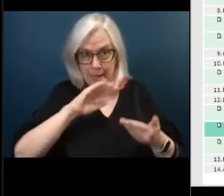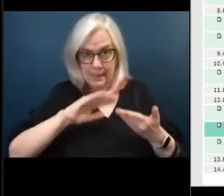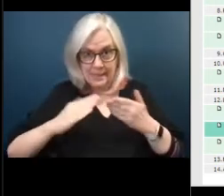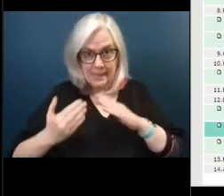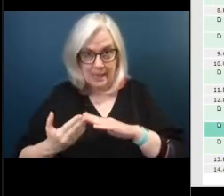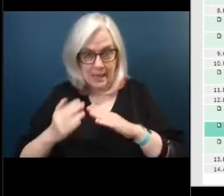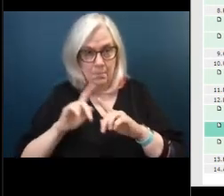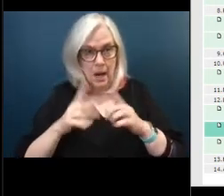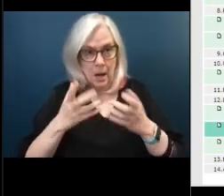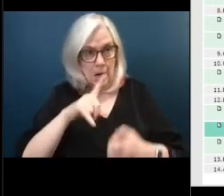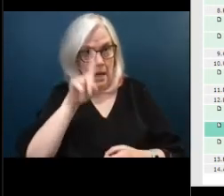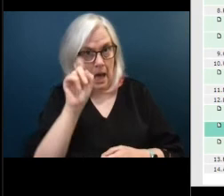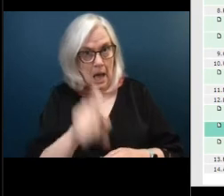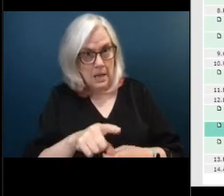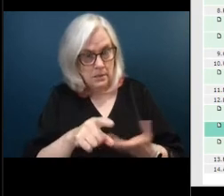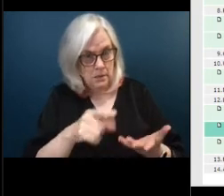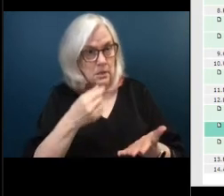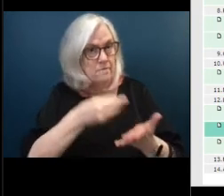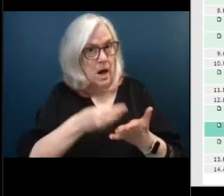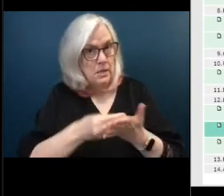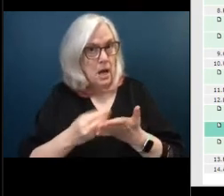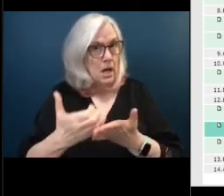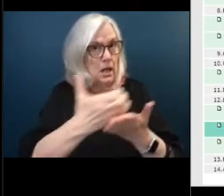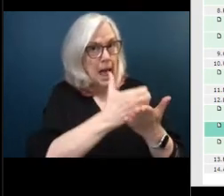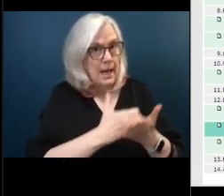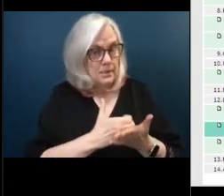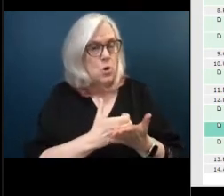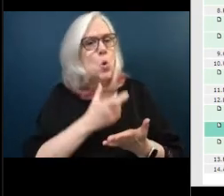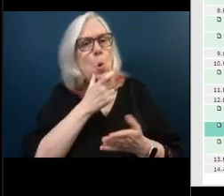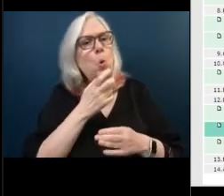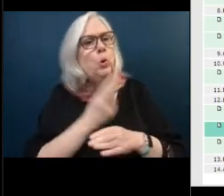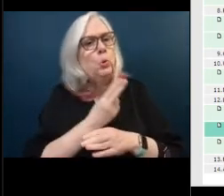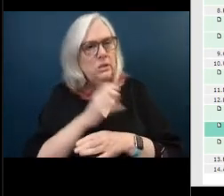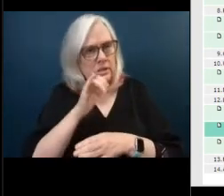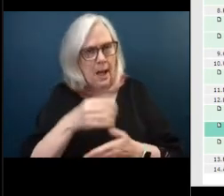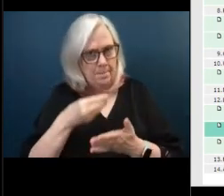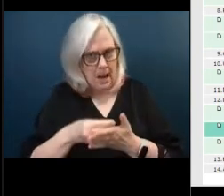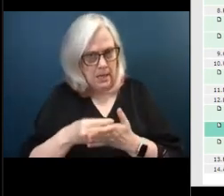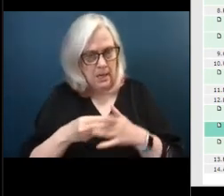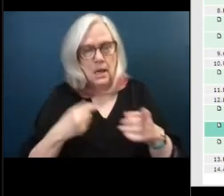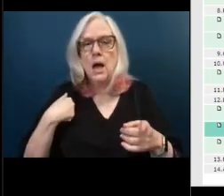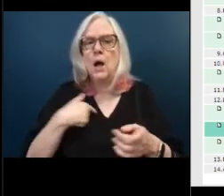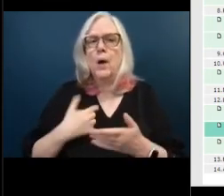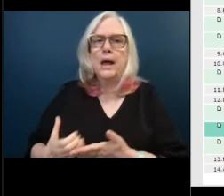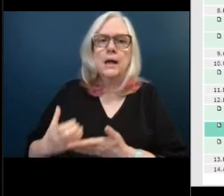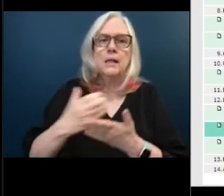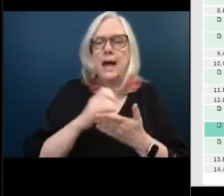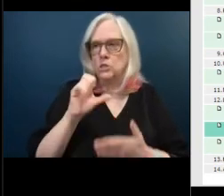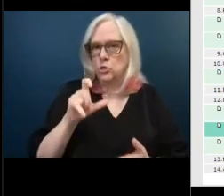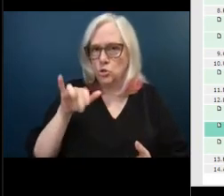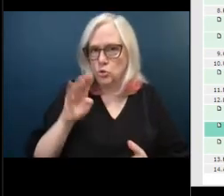so the funds collected who who who then uses that money because we collect stormwater fee